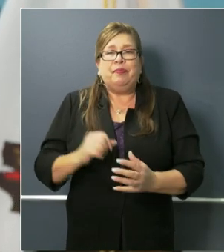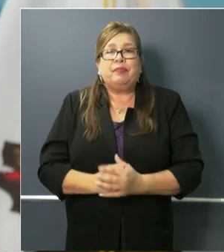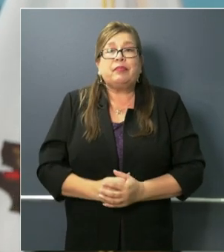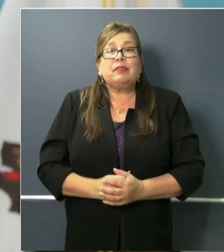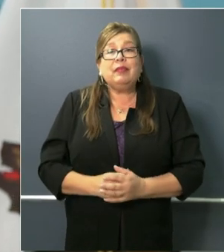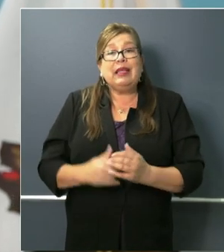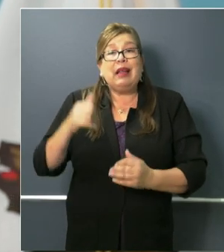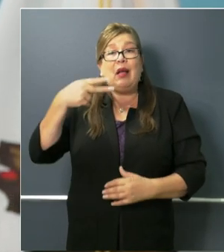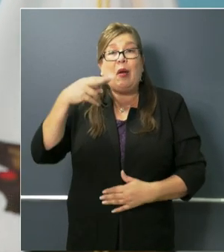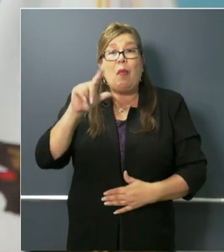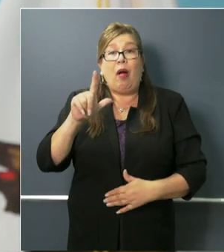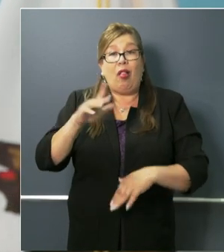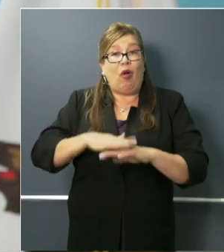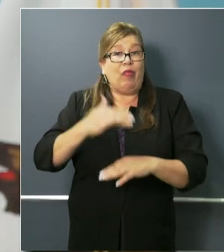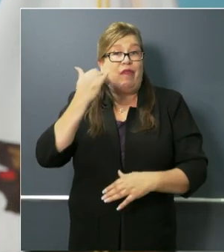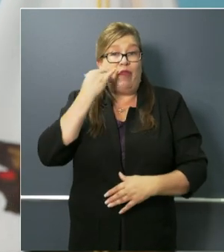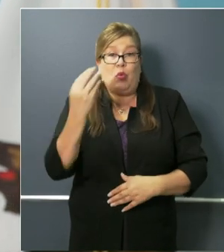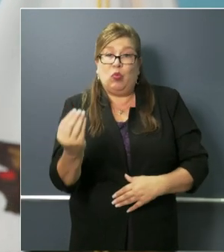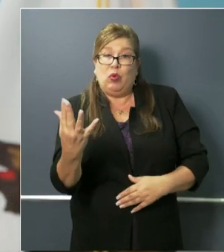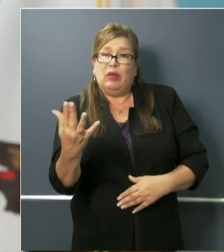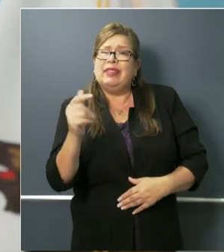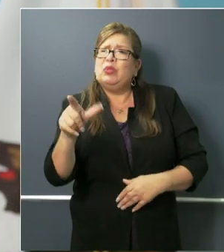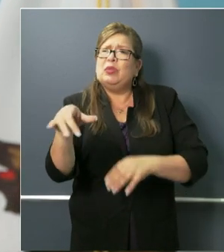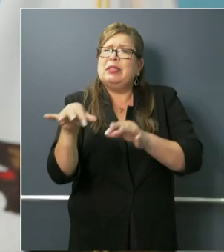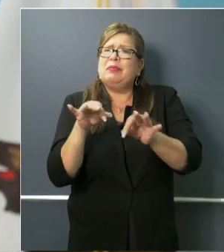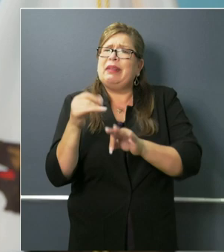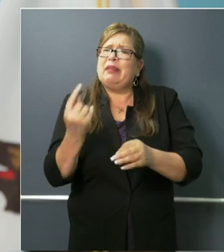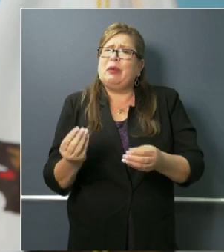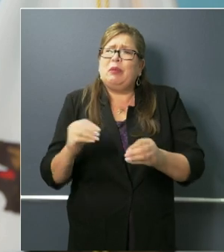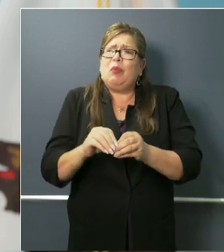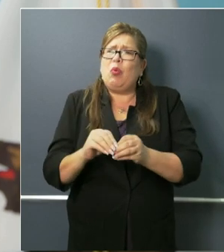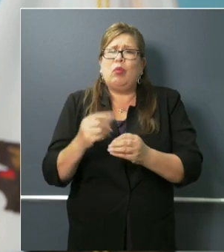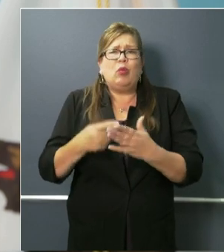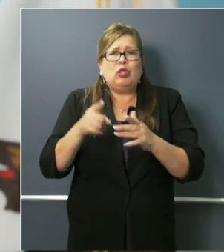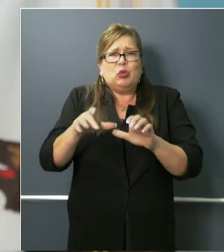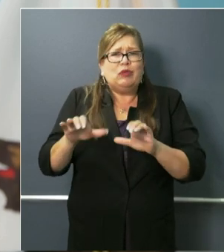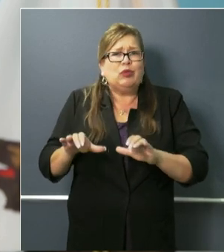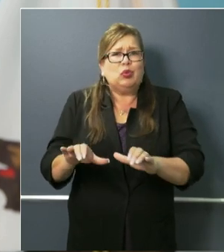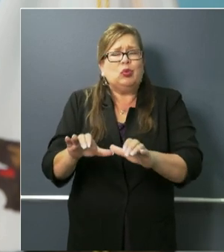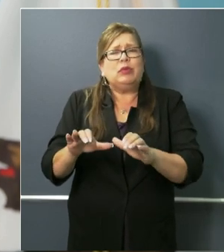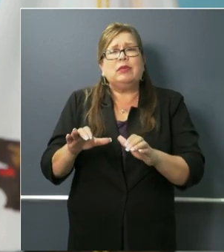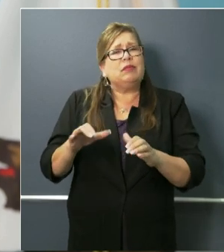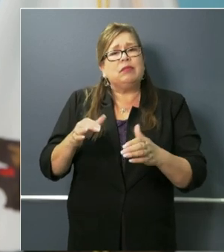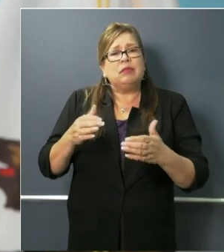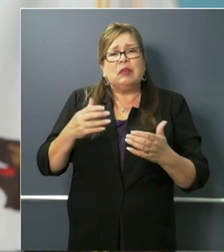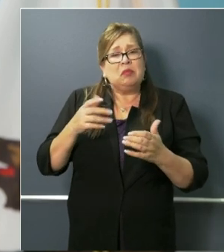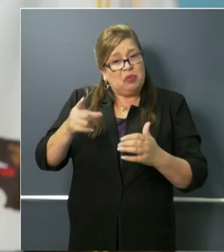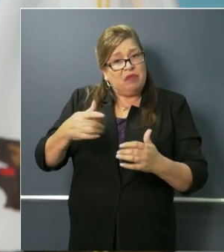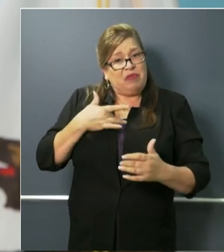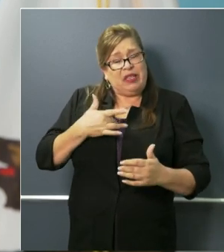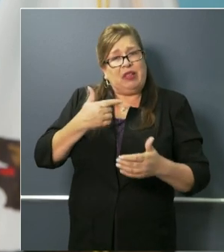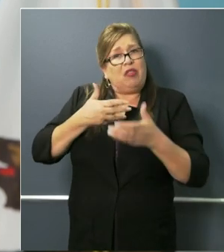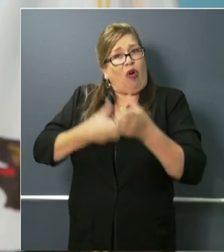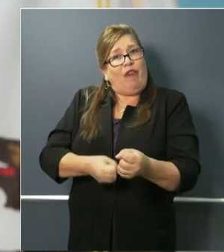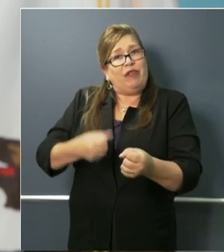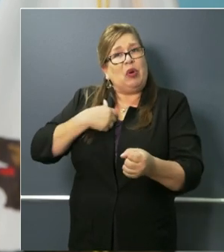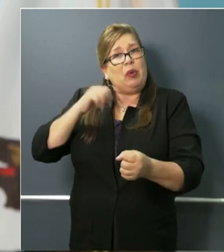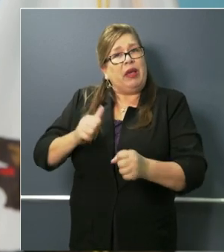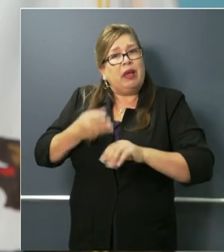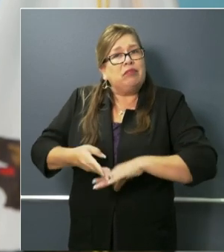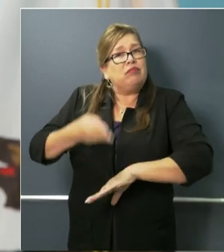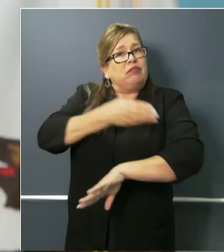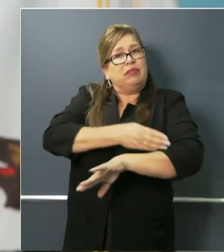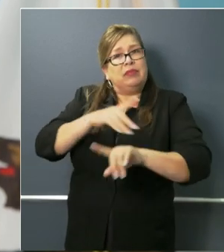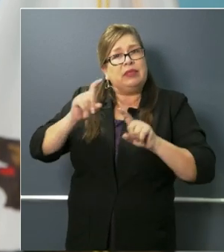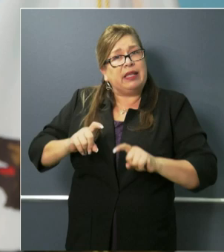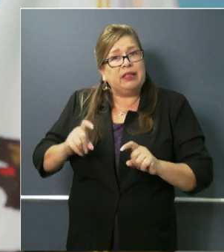further on the work you've been doing and your sense of confidence that we're going to be able to significantly step up the number of